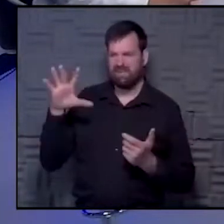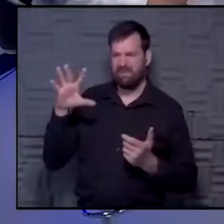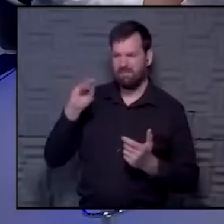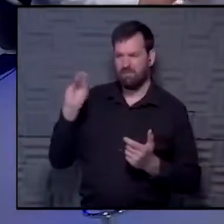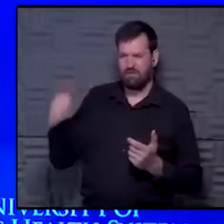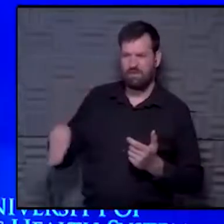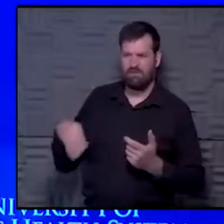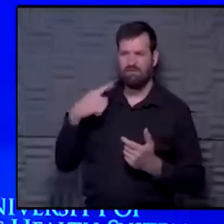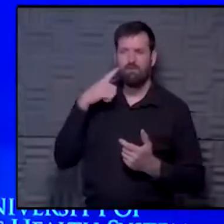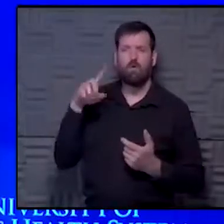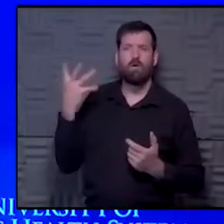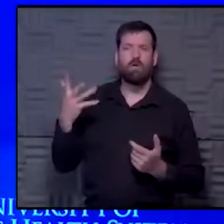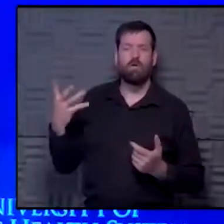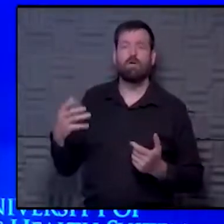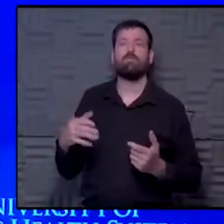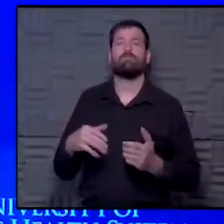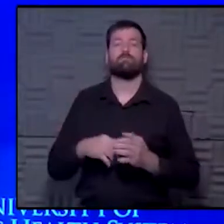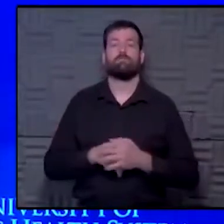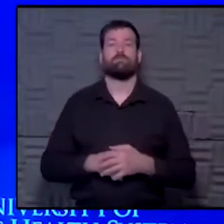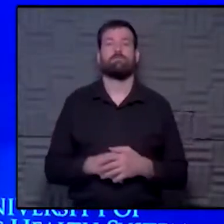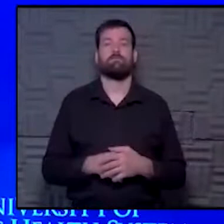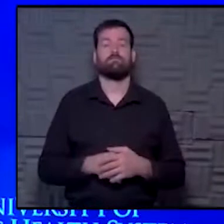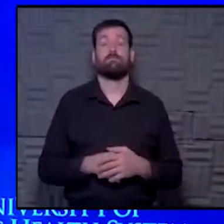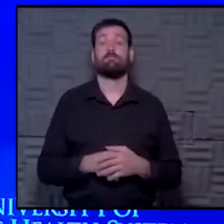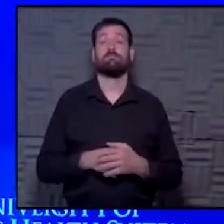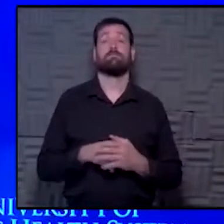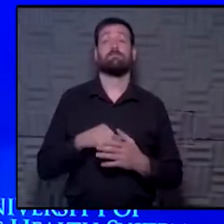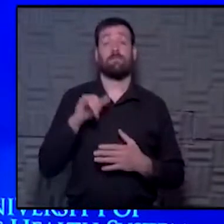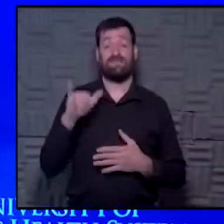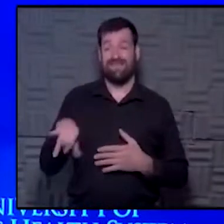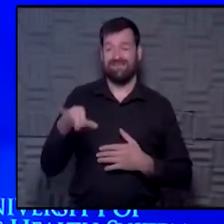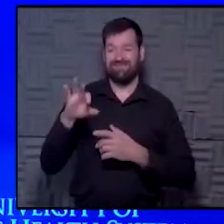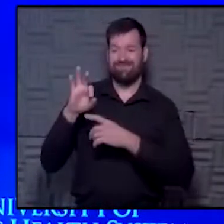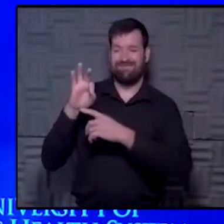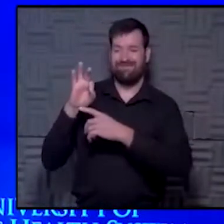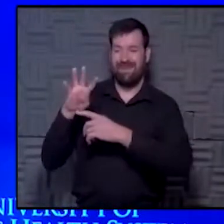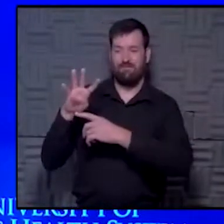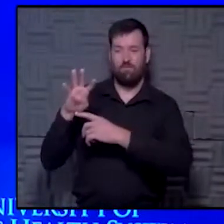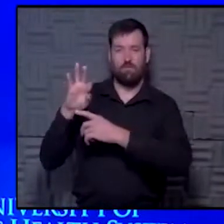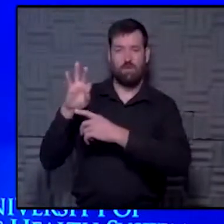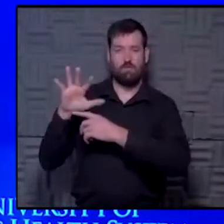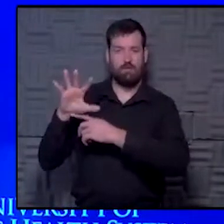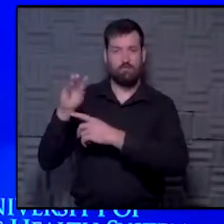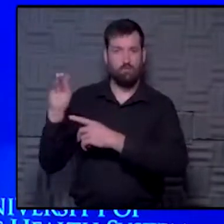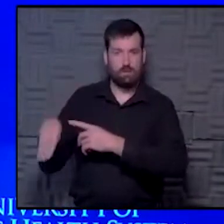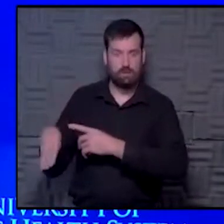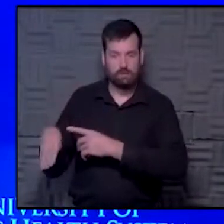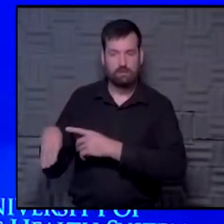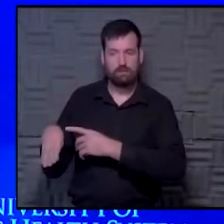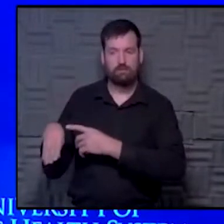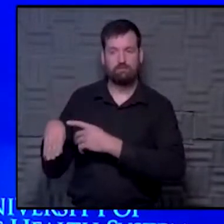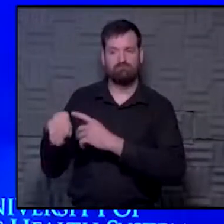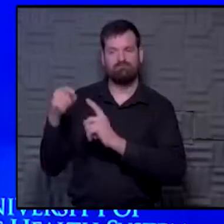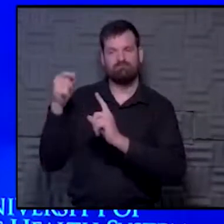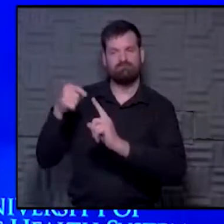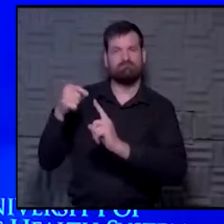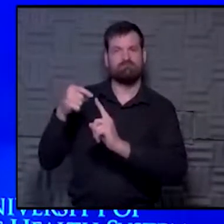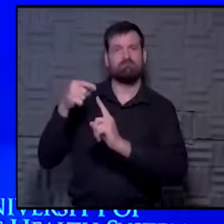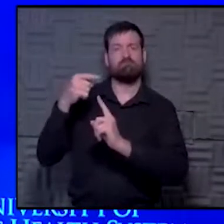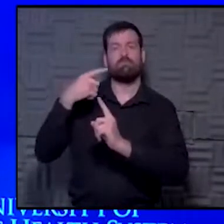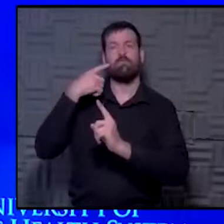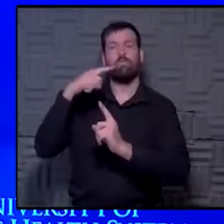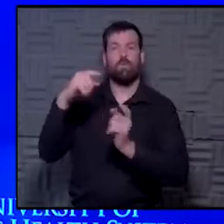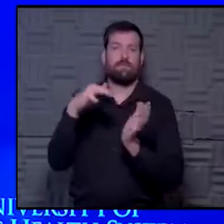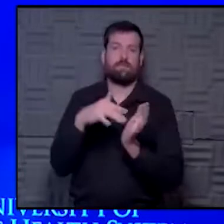protect? Well, so those numbers, the 94% and 95% efficacy, were the primary endpoints in the studies